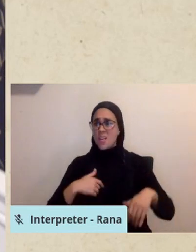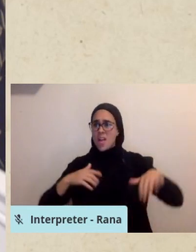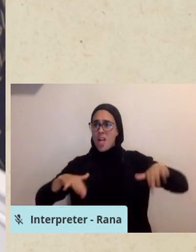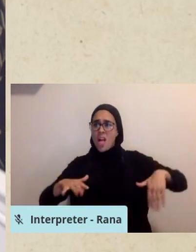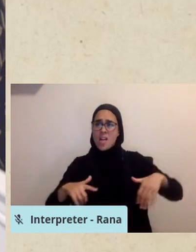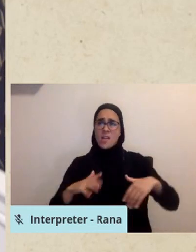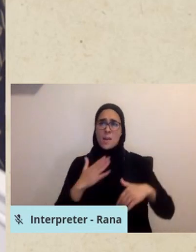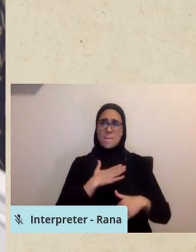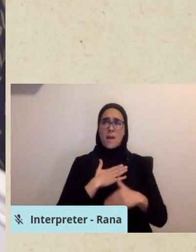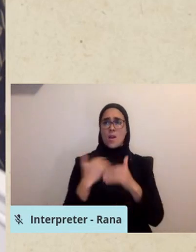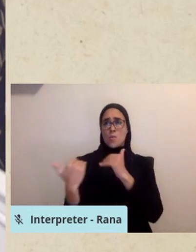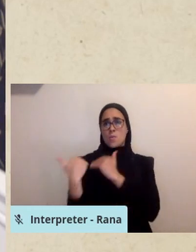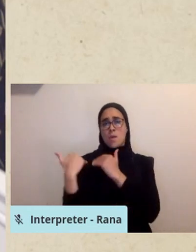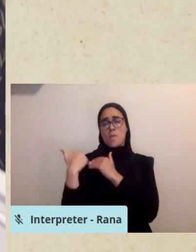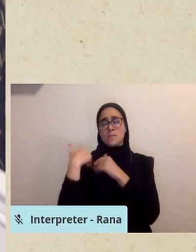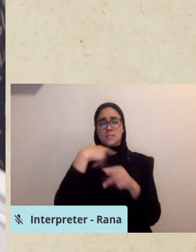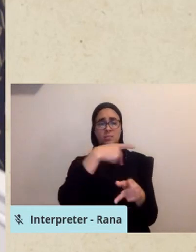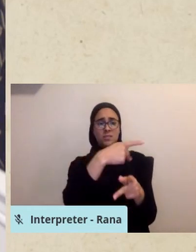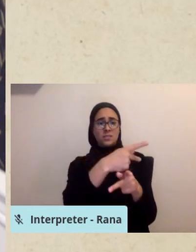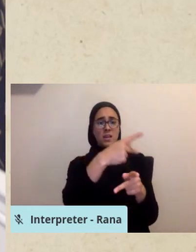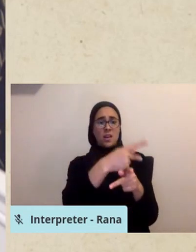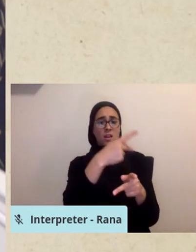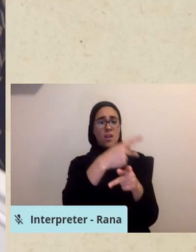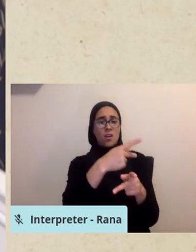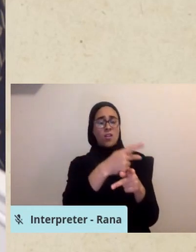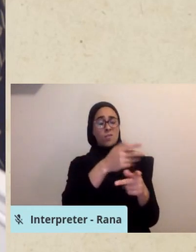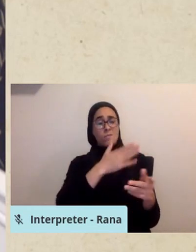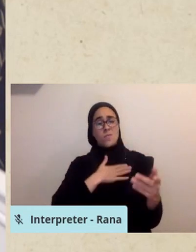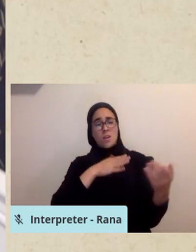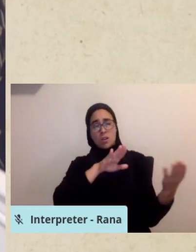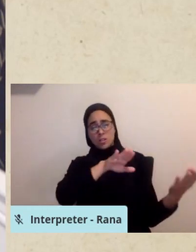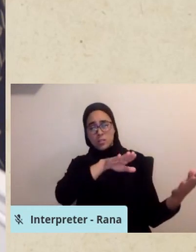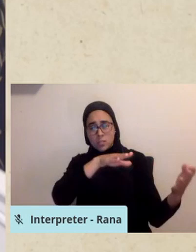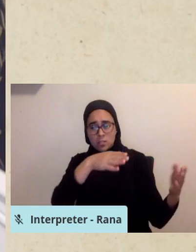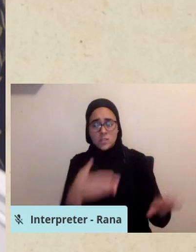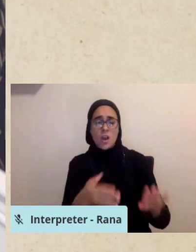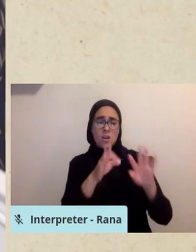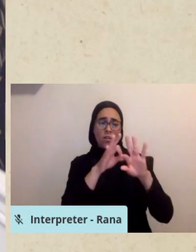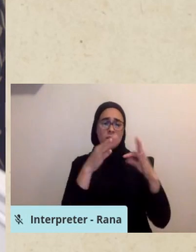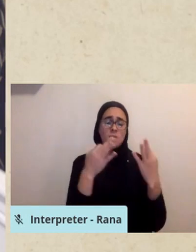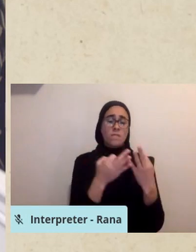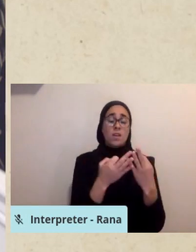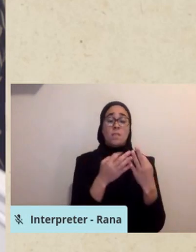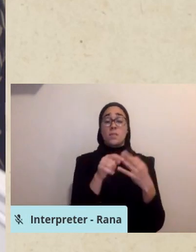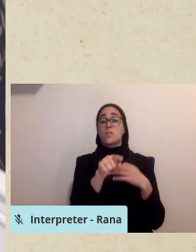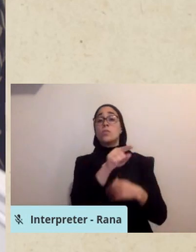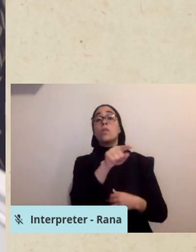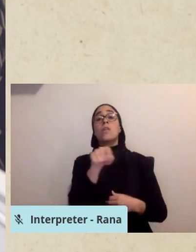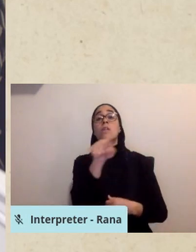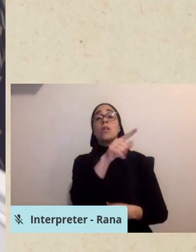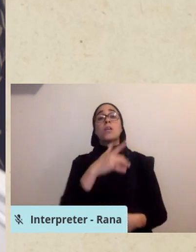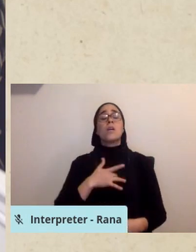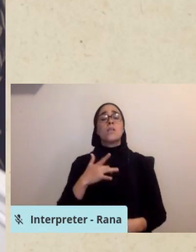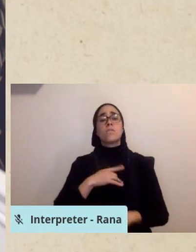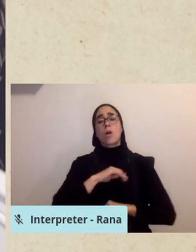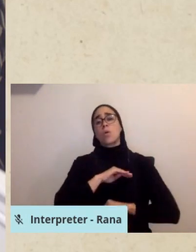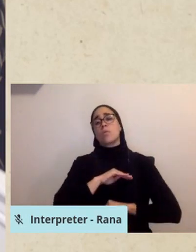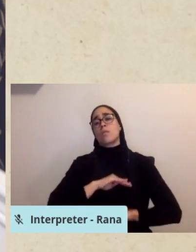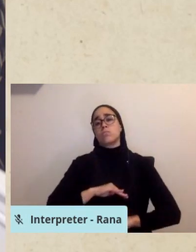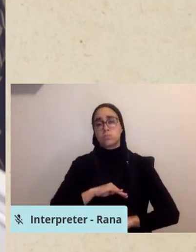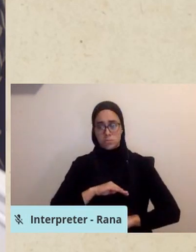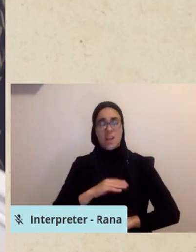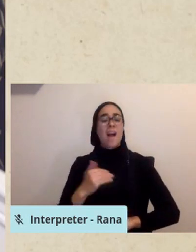communal obligation of caring for their dying loved one in a way that was. Islamically relevant and